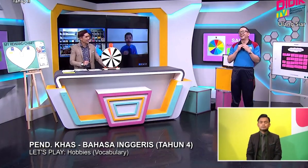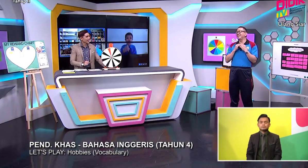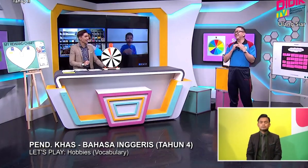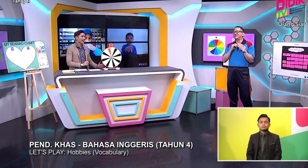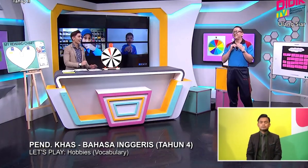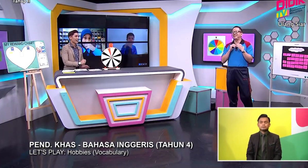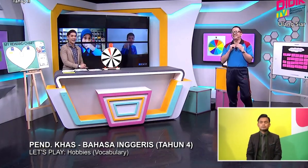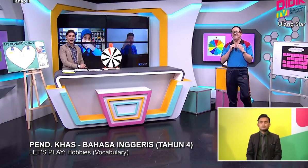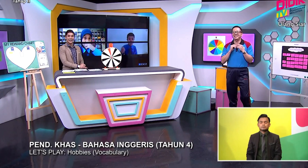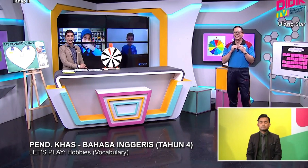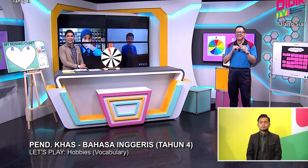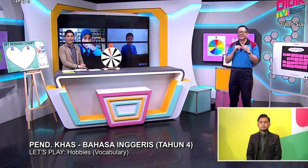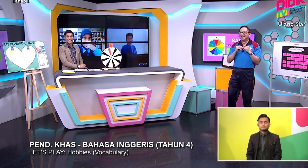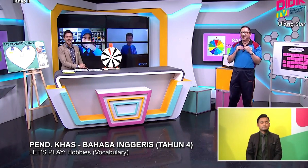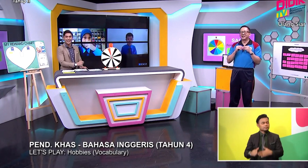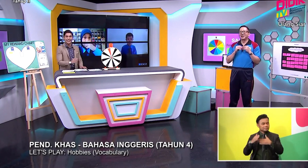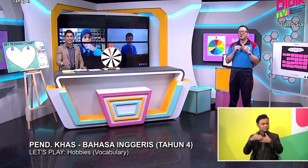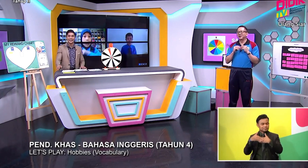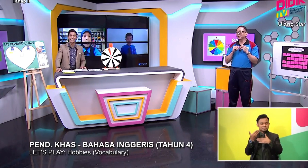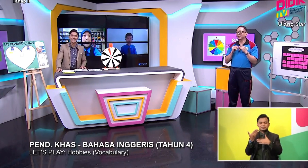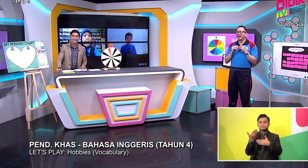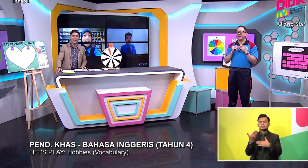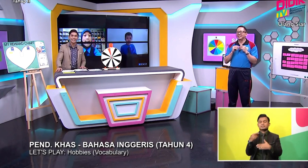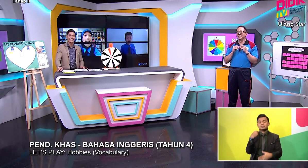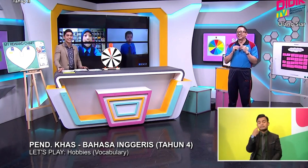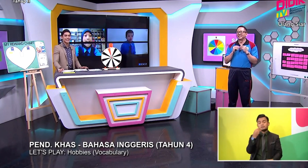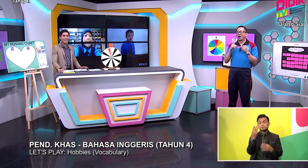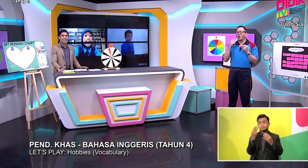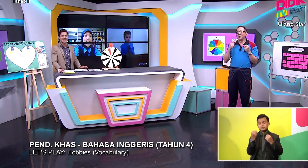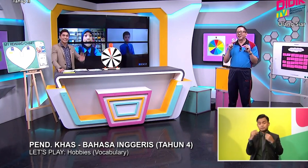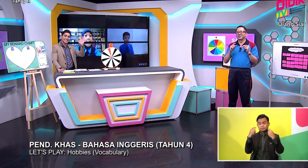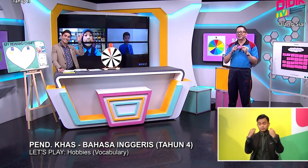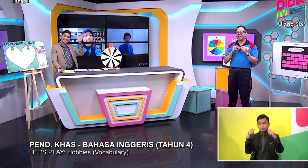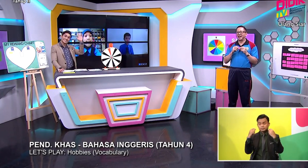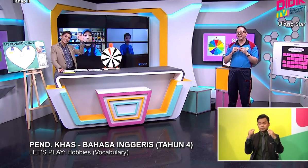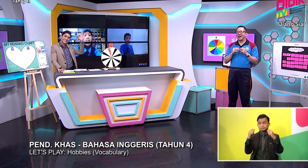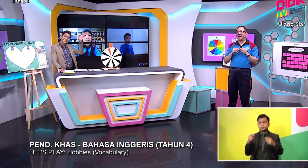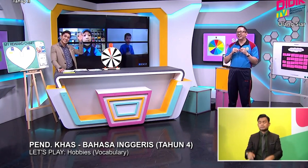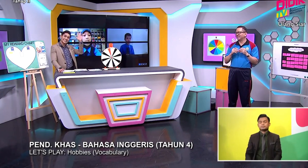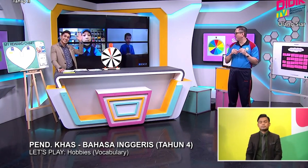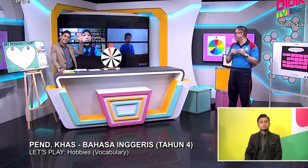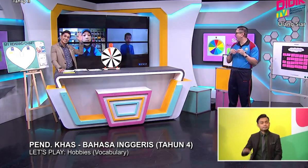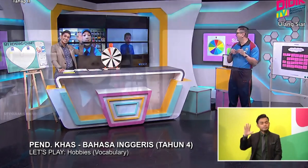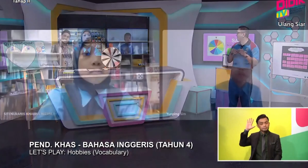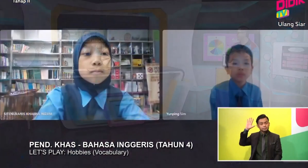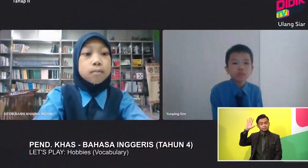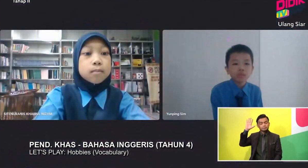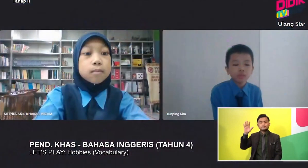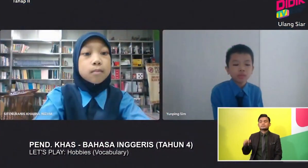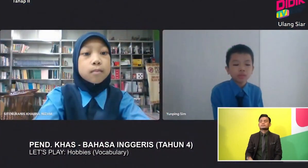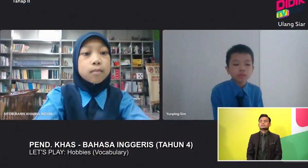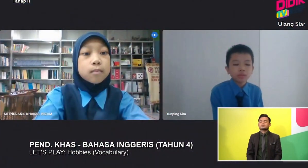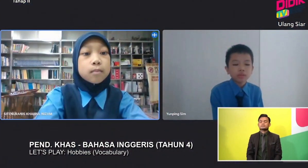Okay, it's very easy Okay, who want to try? Who want to try? Hanif, okay Hanif